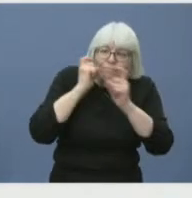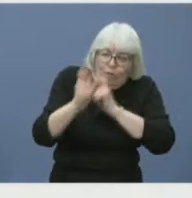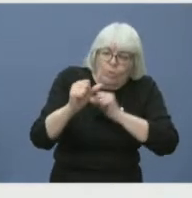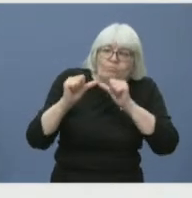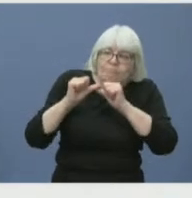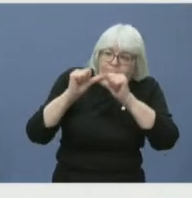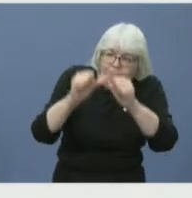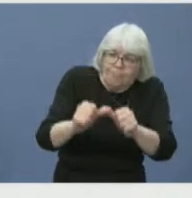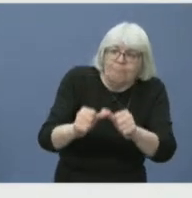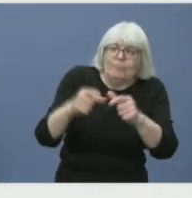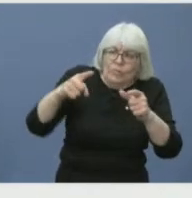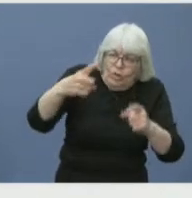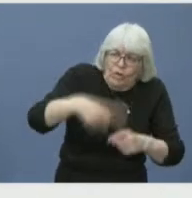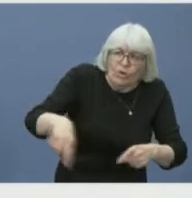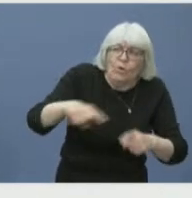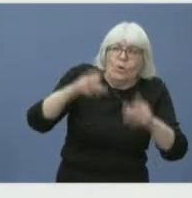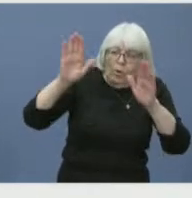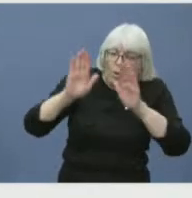back in their homes.